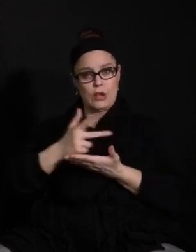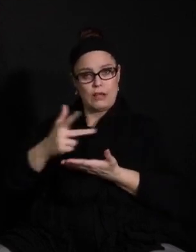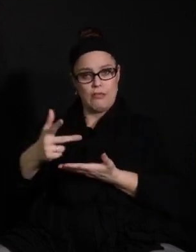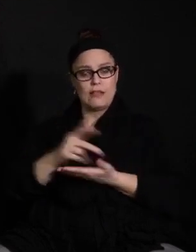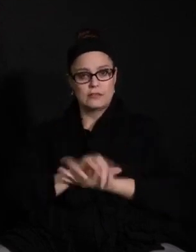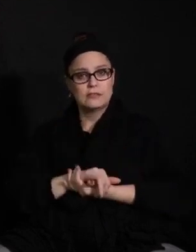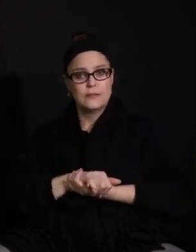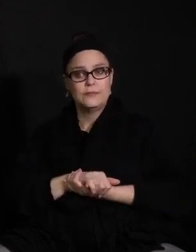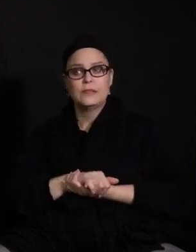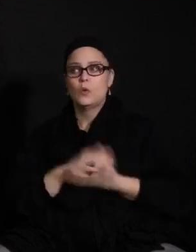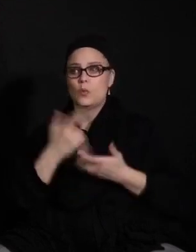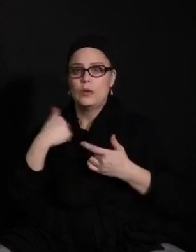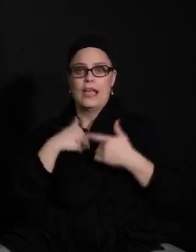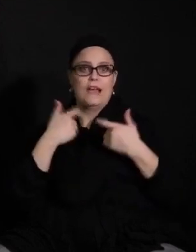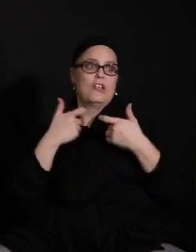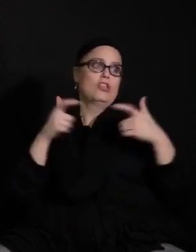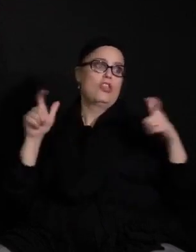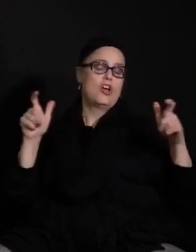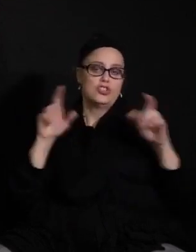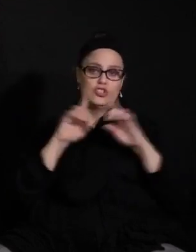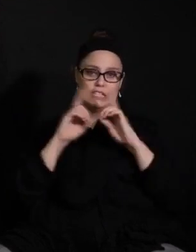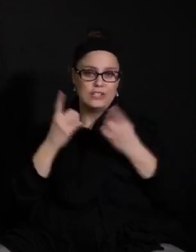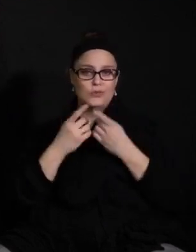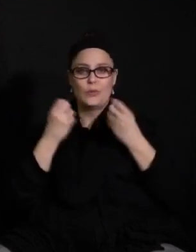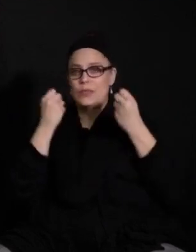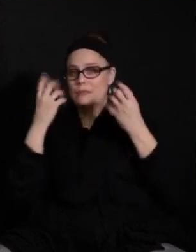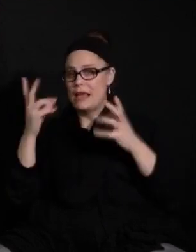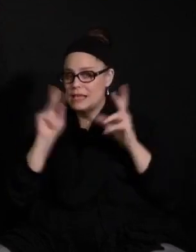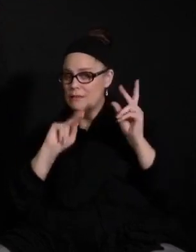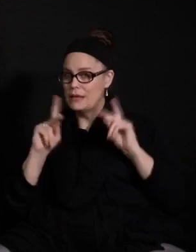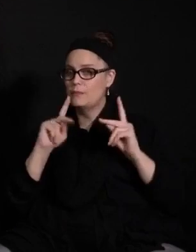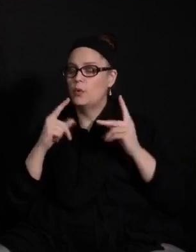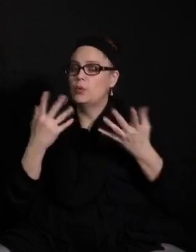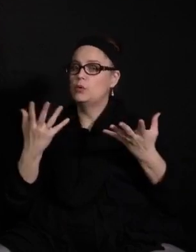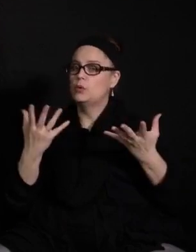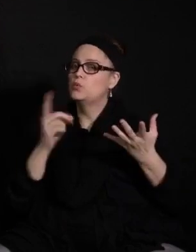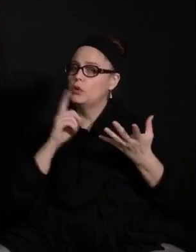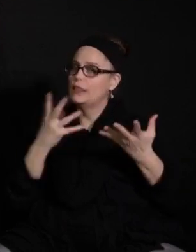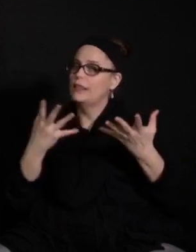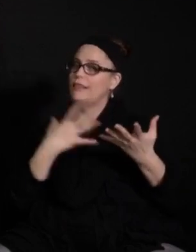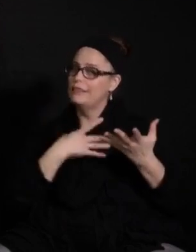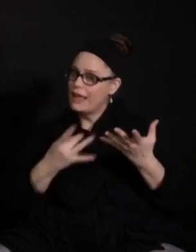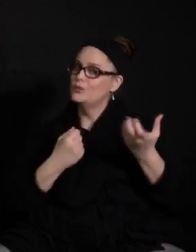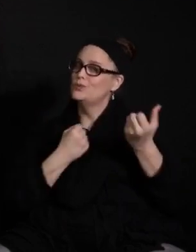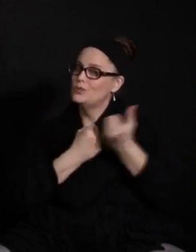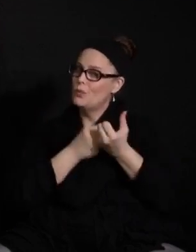levels. And we have a very large district with a lot of people. So we'd love to be able to support that better.